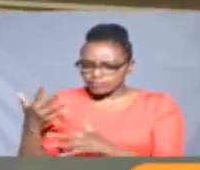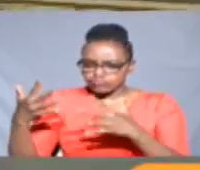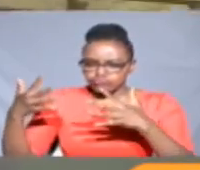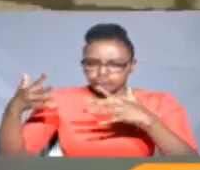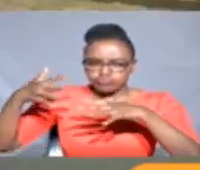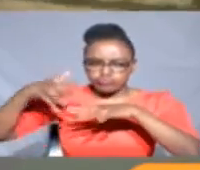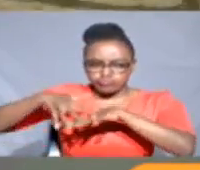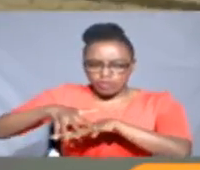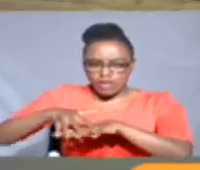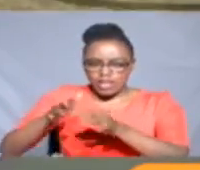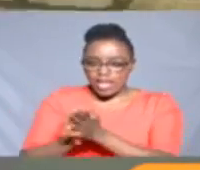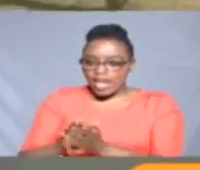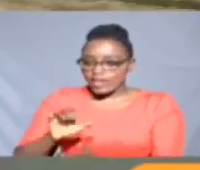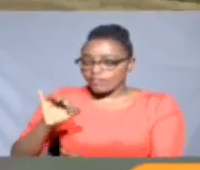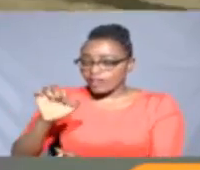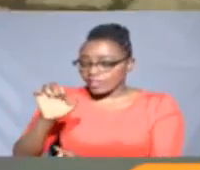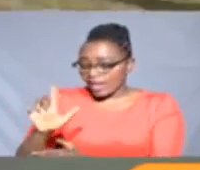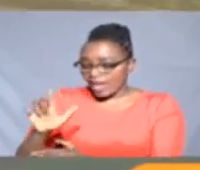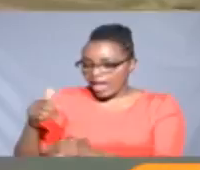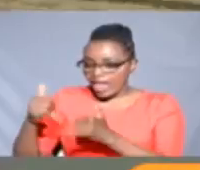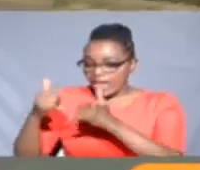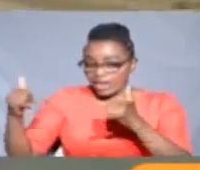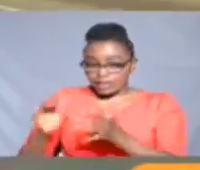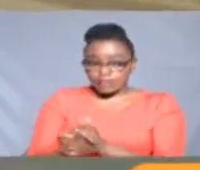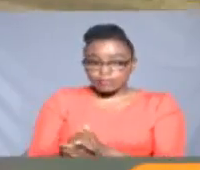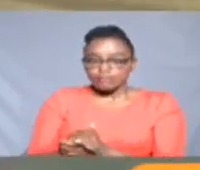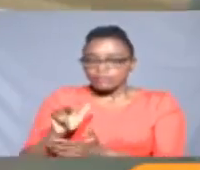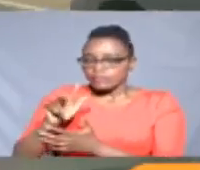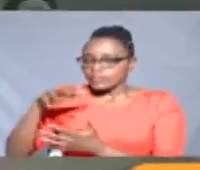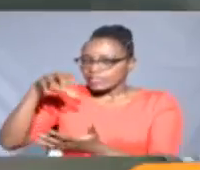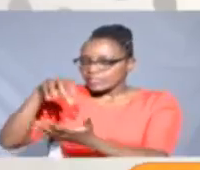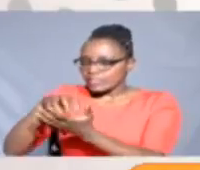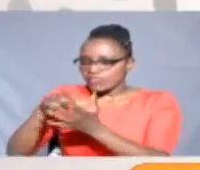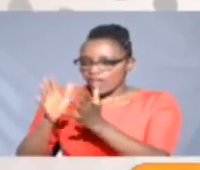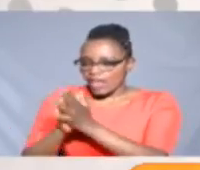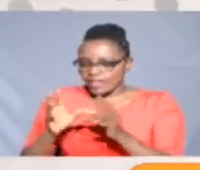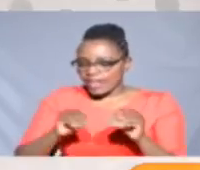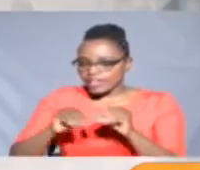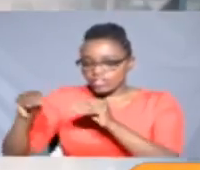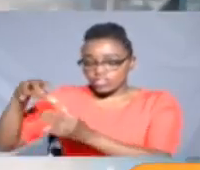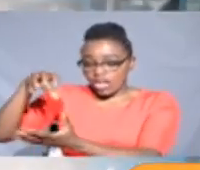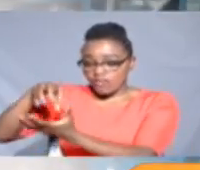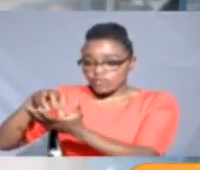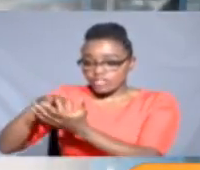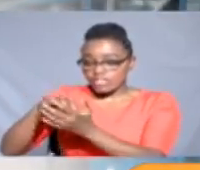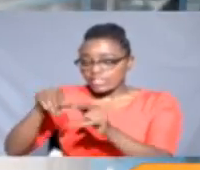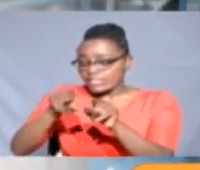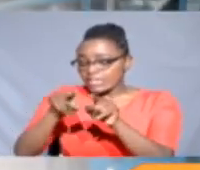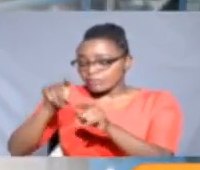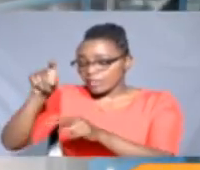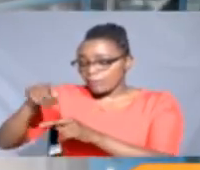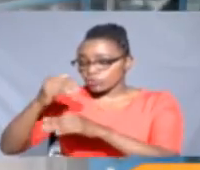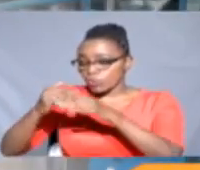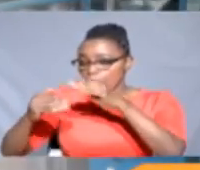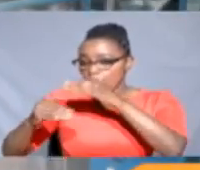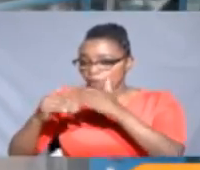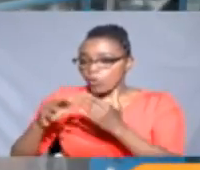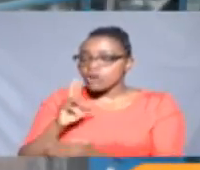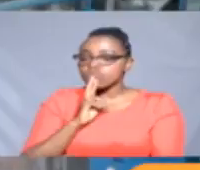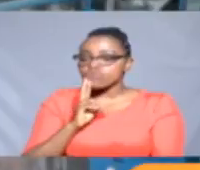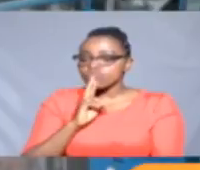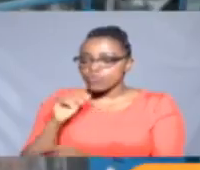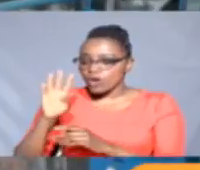integrates trunk and feeder lines. Three park and ride stations as well as transfer stations are supposed to be built